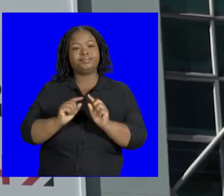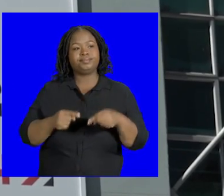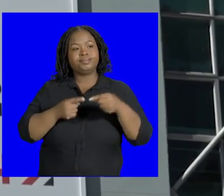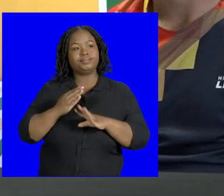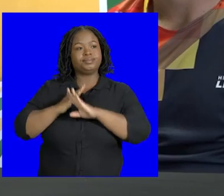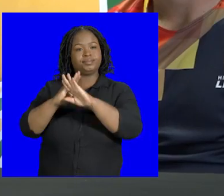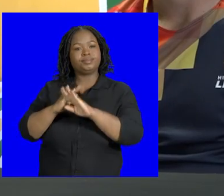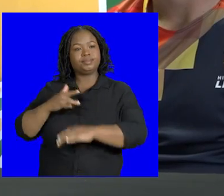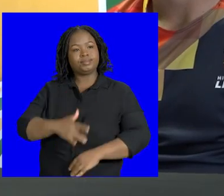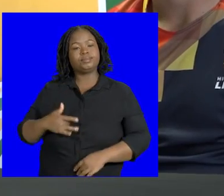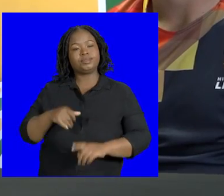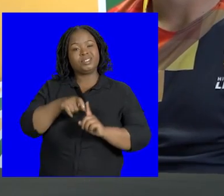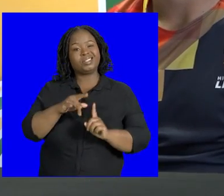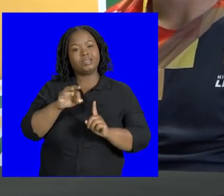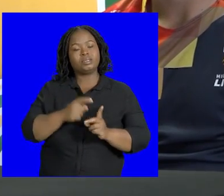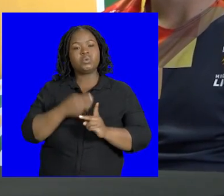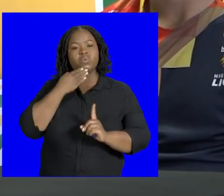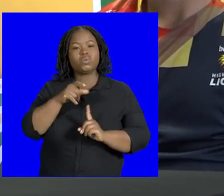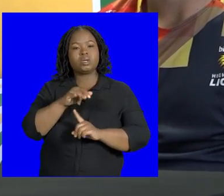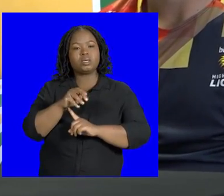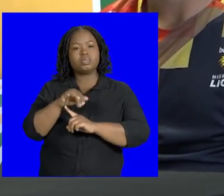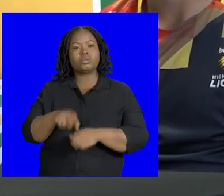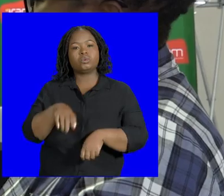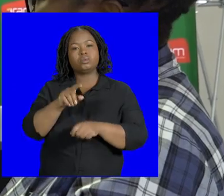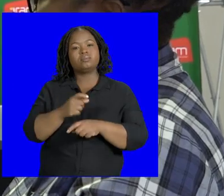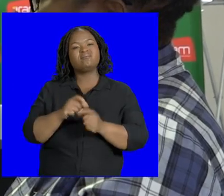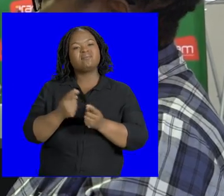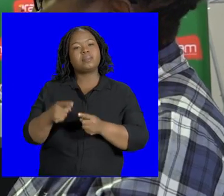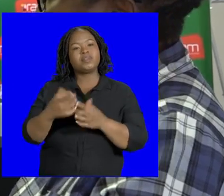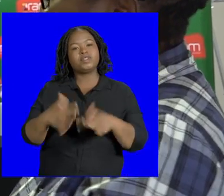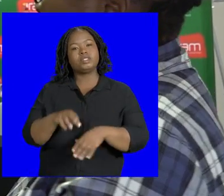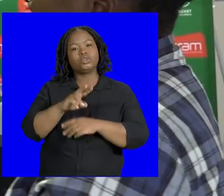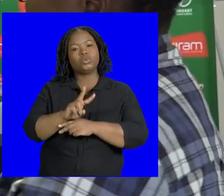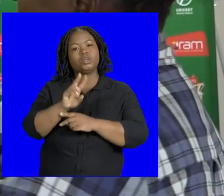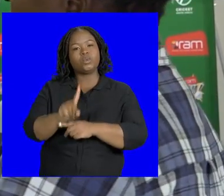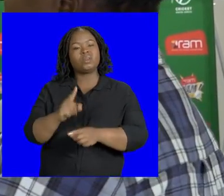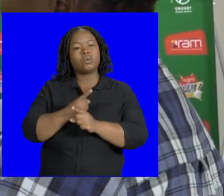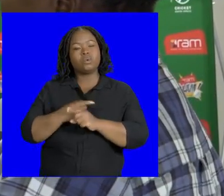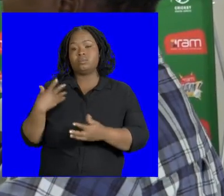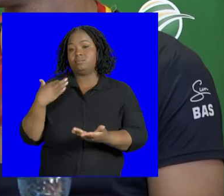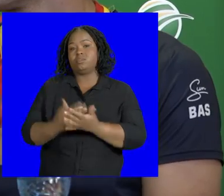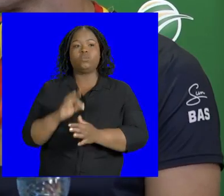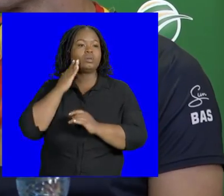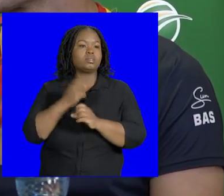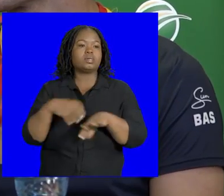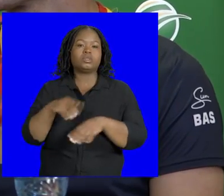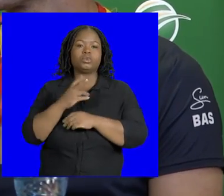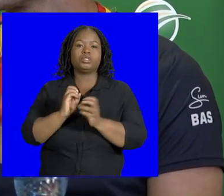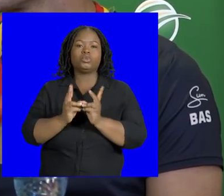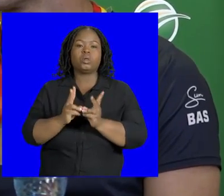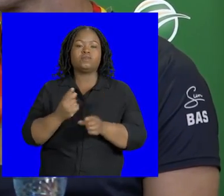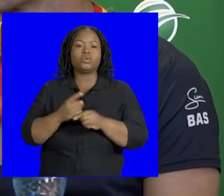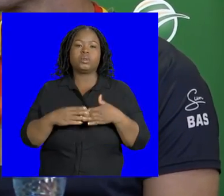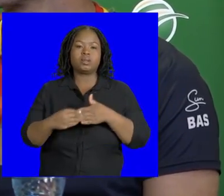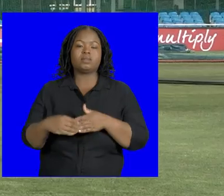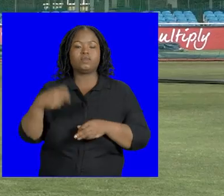champions, the Titans. Pangiso, who has played 21 ODIs and 15 T20s for South Africa since he made his debut in 2012, will lead the Lions